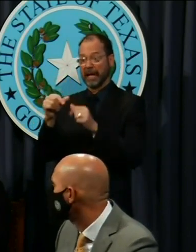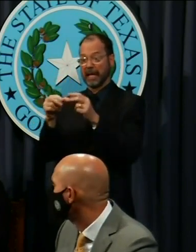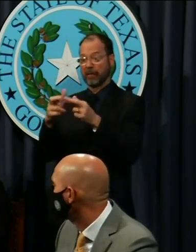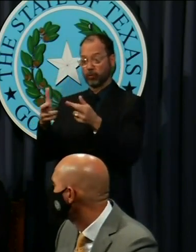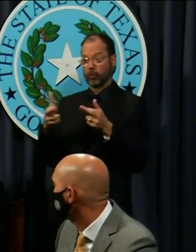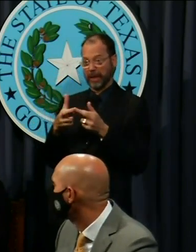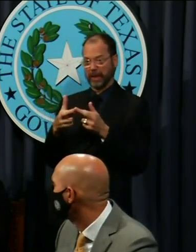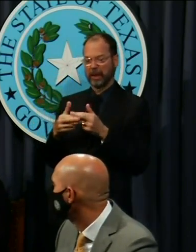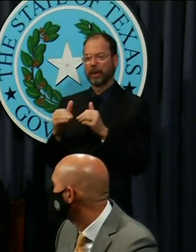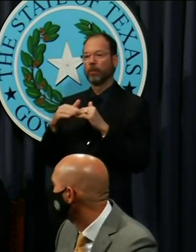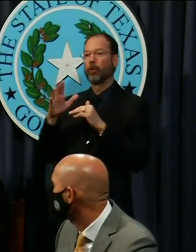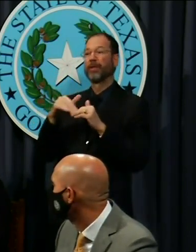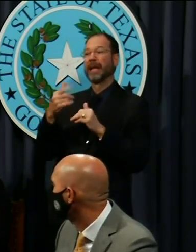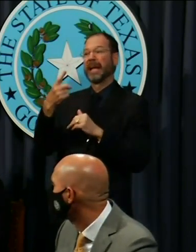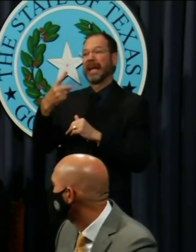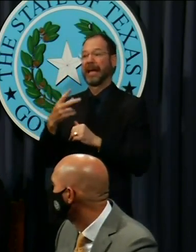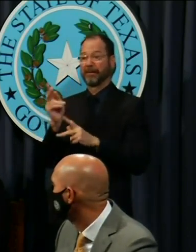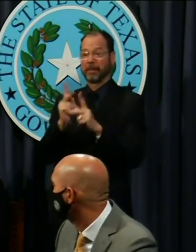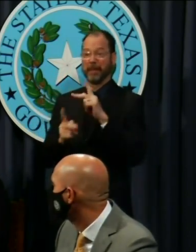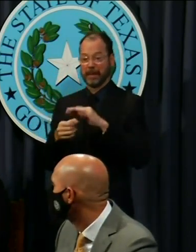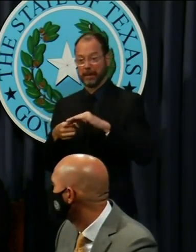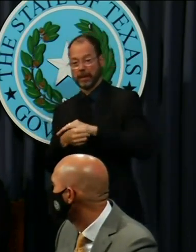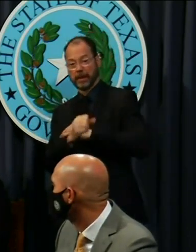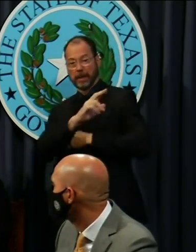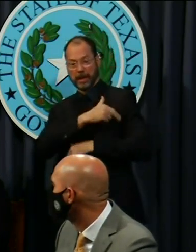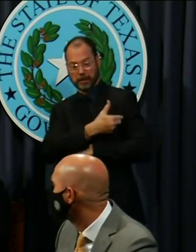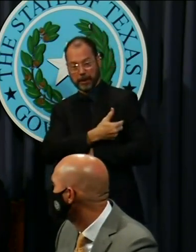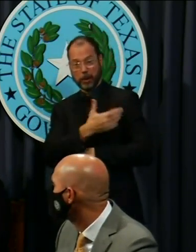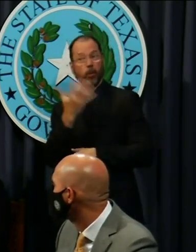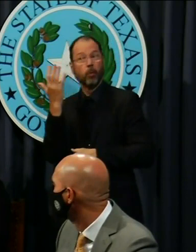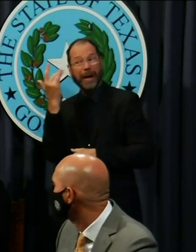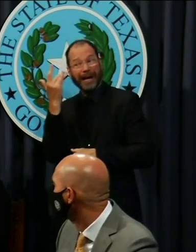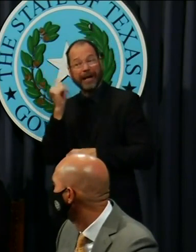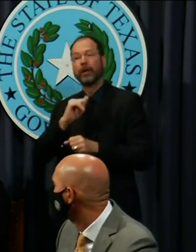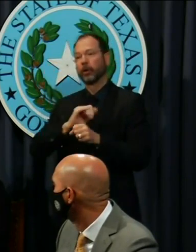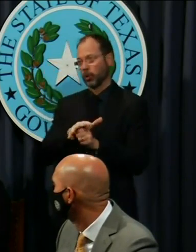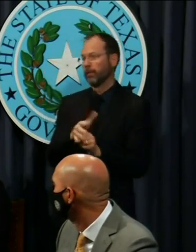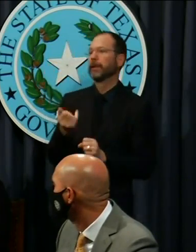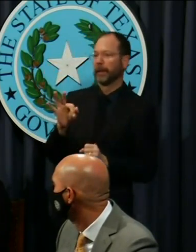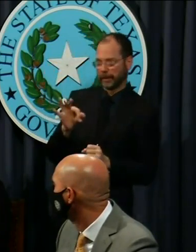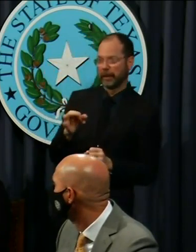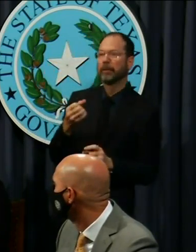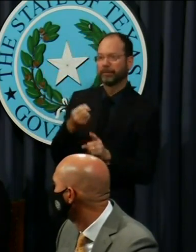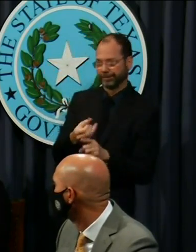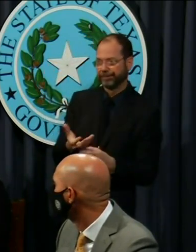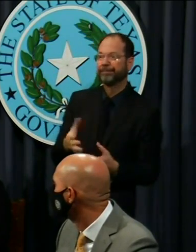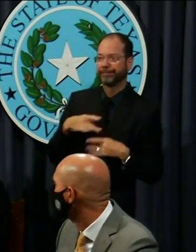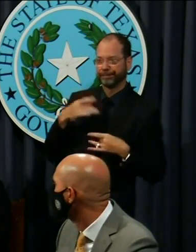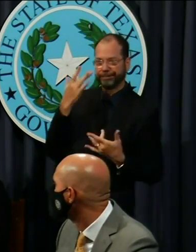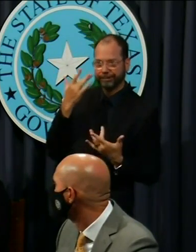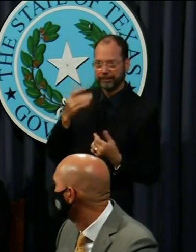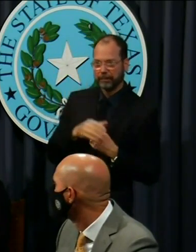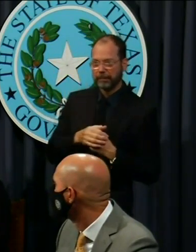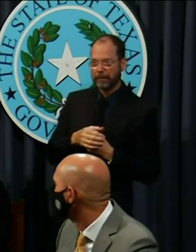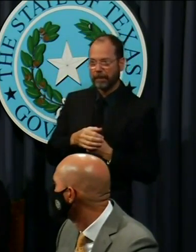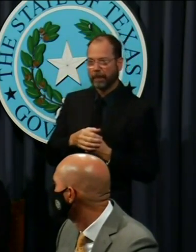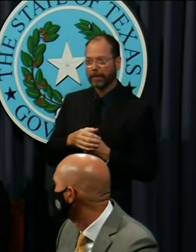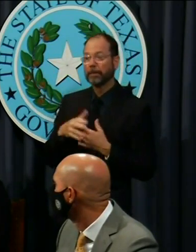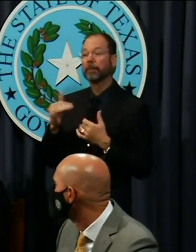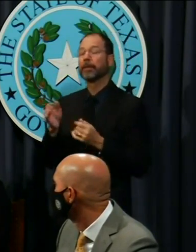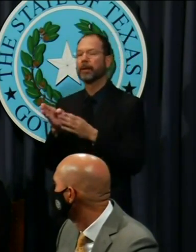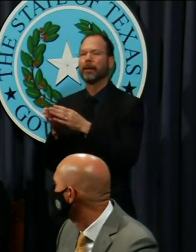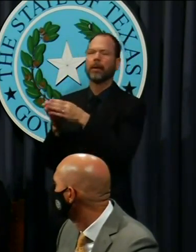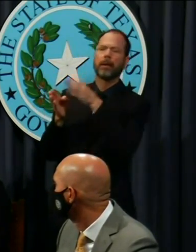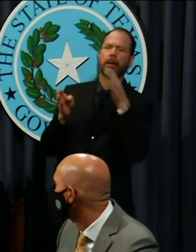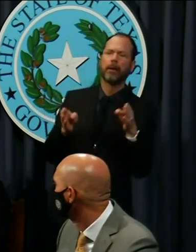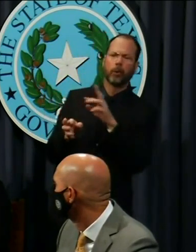more than half of the people hospitalized were hospitalized with COVID. The right column shows the status today,